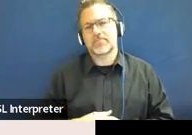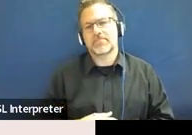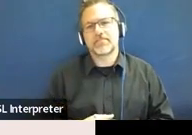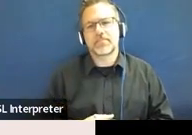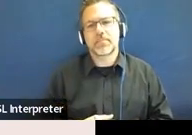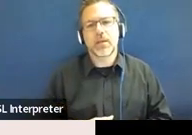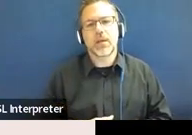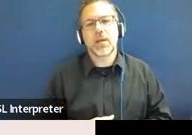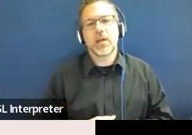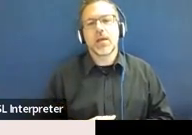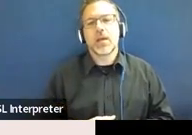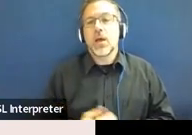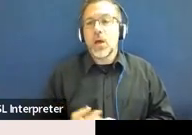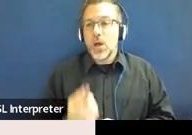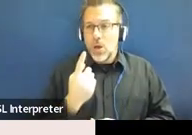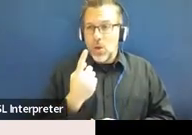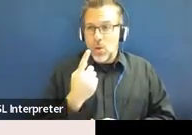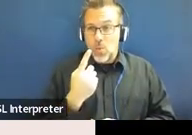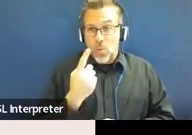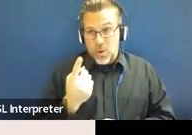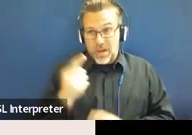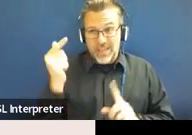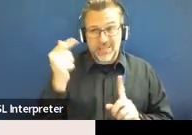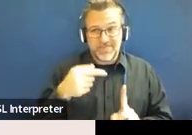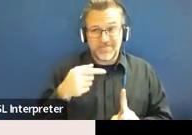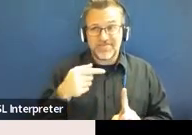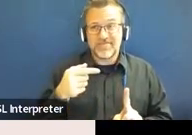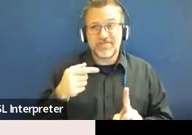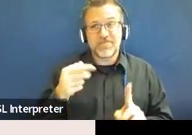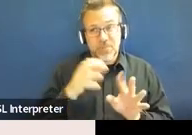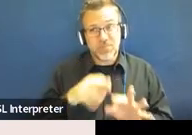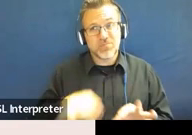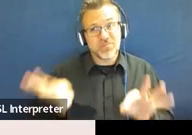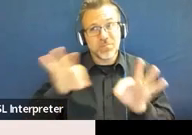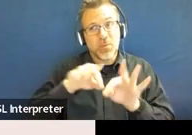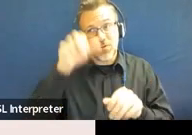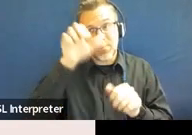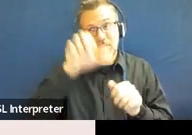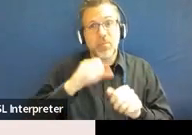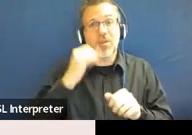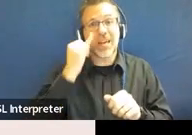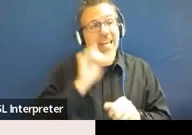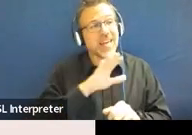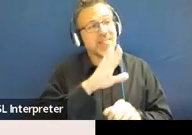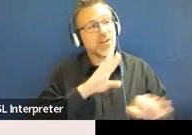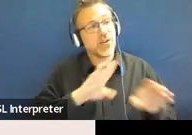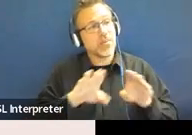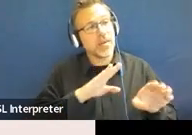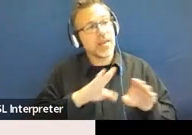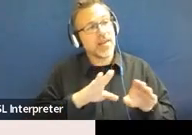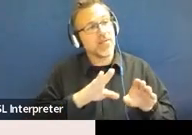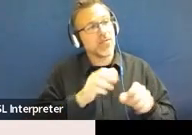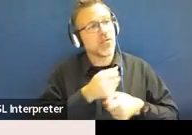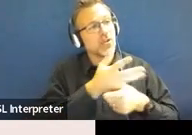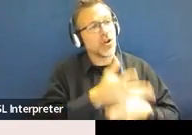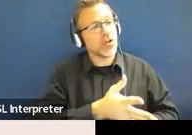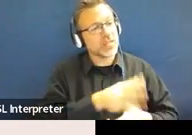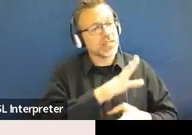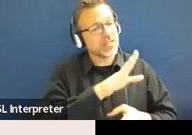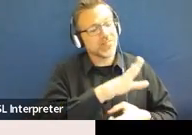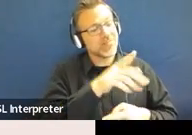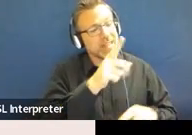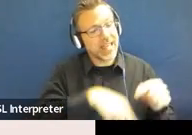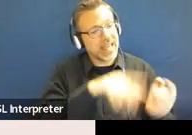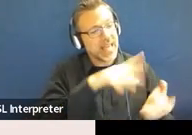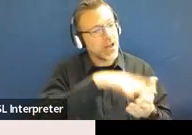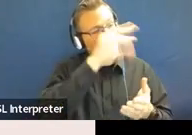things that's really important to remember is that if a child's behavior impedes their learning or the learning of others, that the